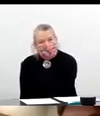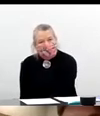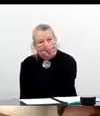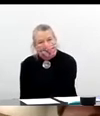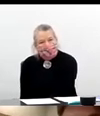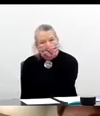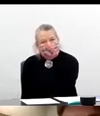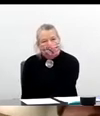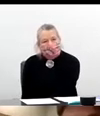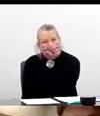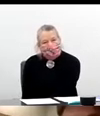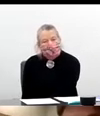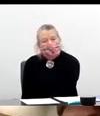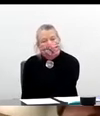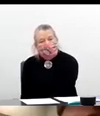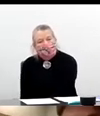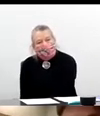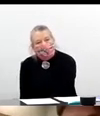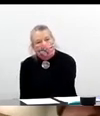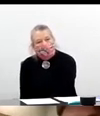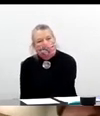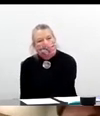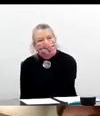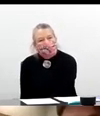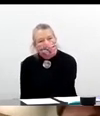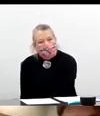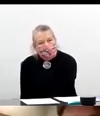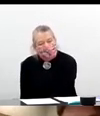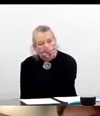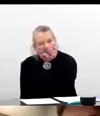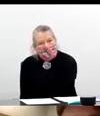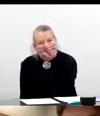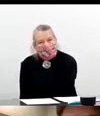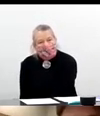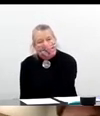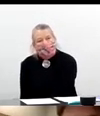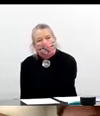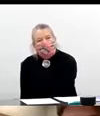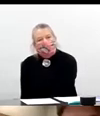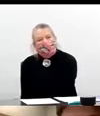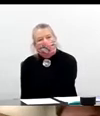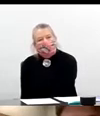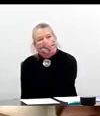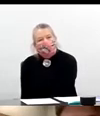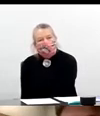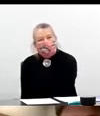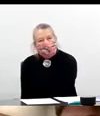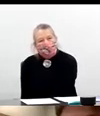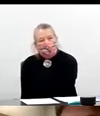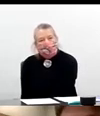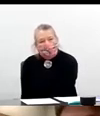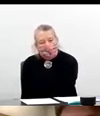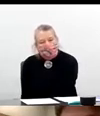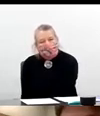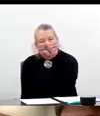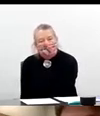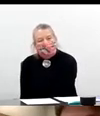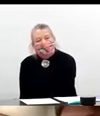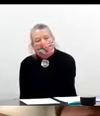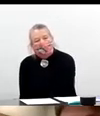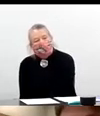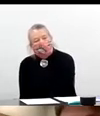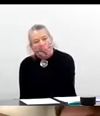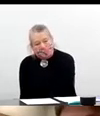And he is the Secretary of Health and Human Resources. And he has worked hard